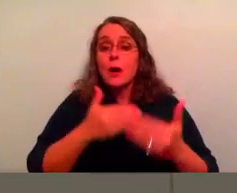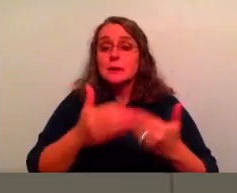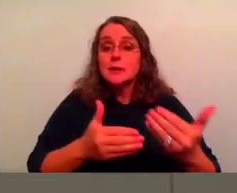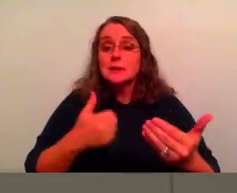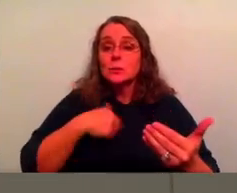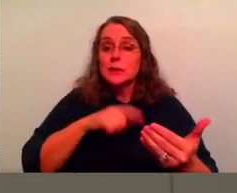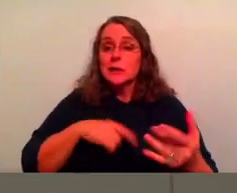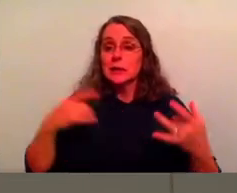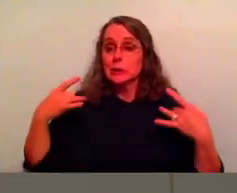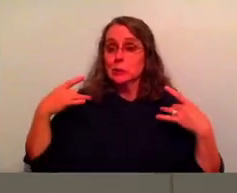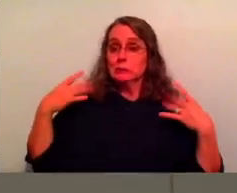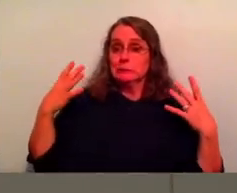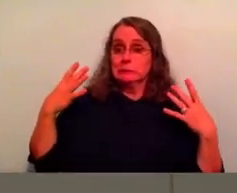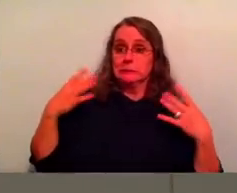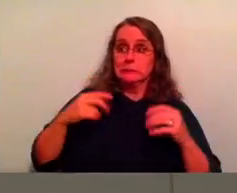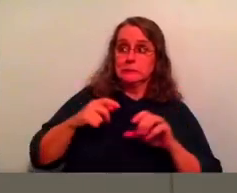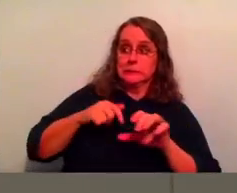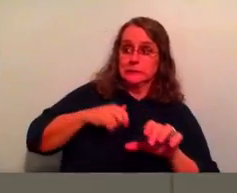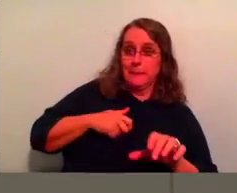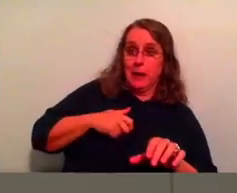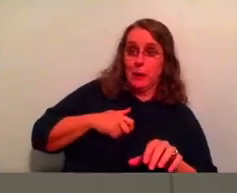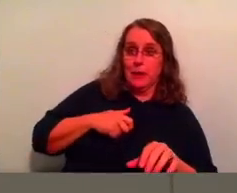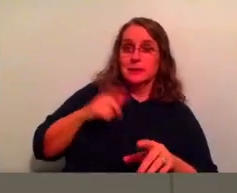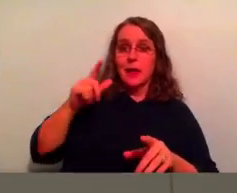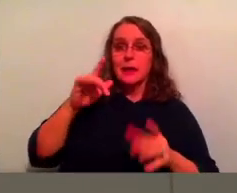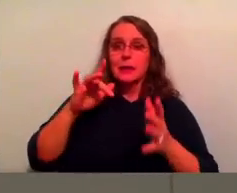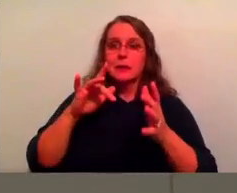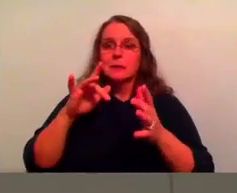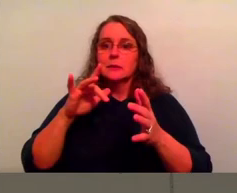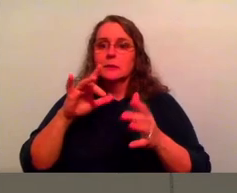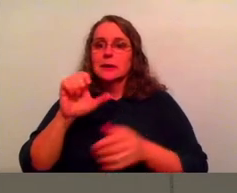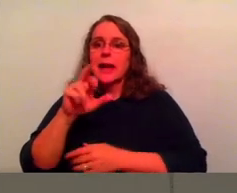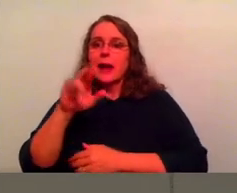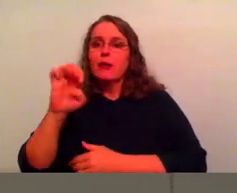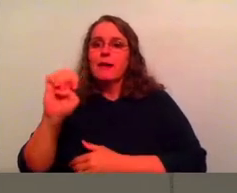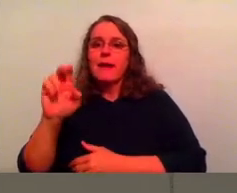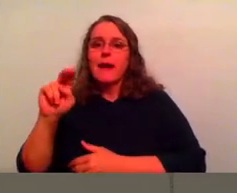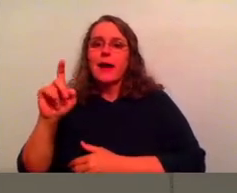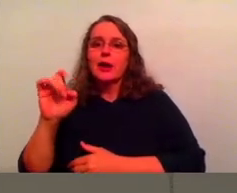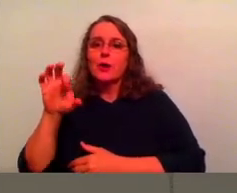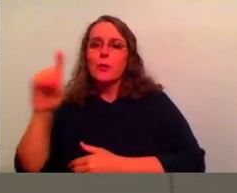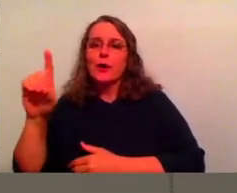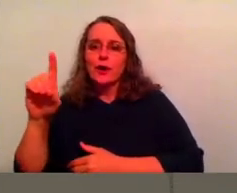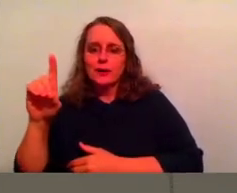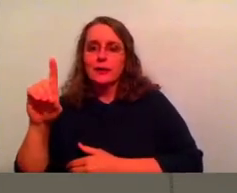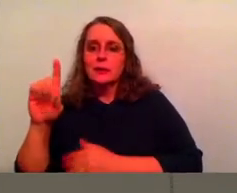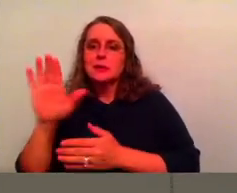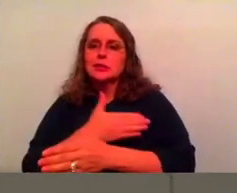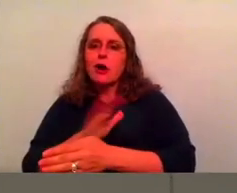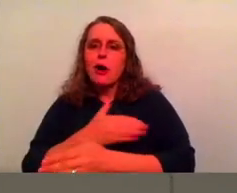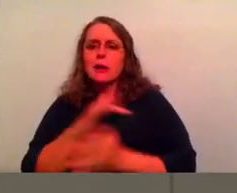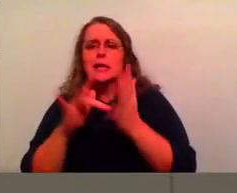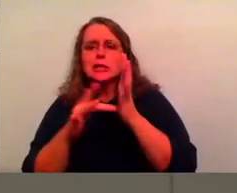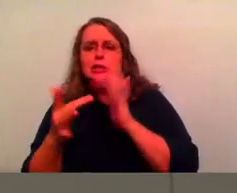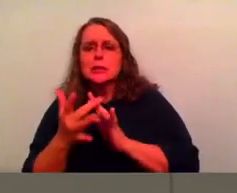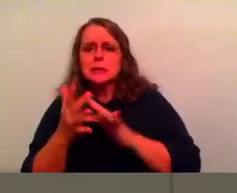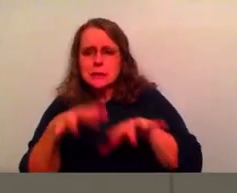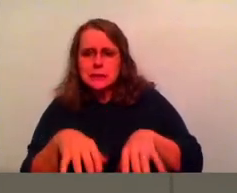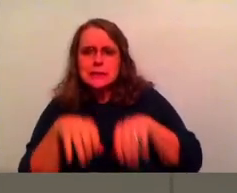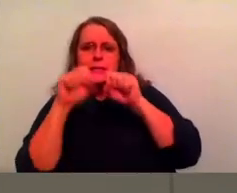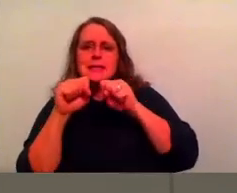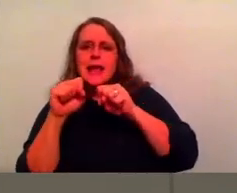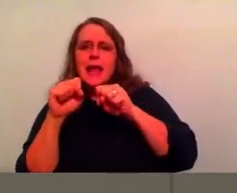word to Carrie Underwood, right? Right. Like Jesus, take the wheel for real. like, take the wheel, God, you drive in the direction you want to go. I want to become the